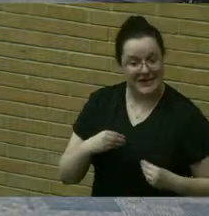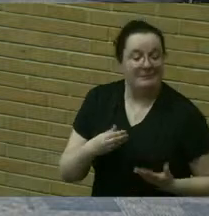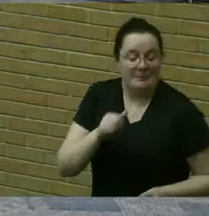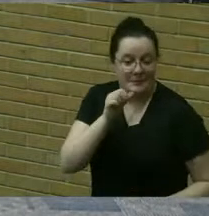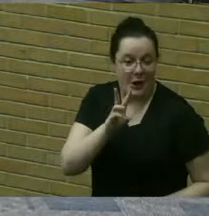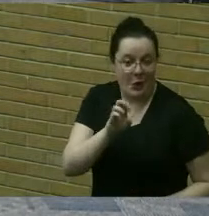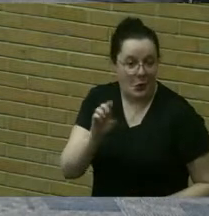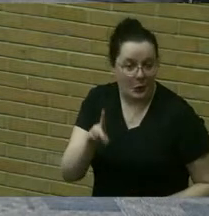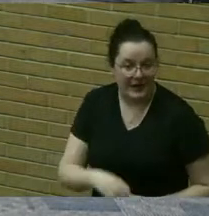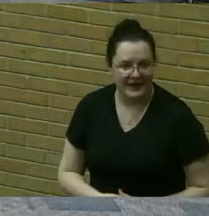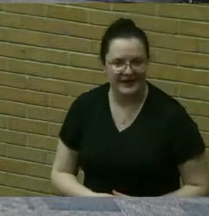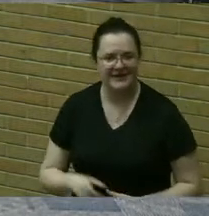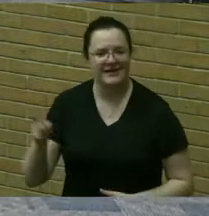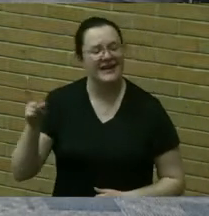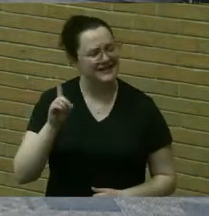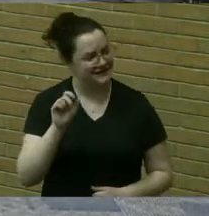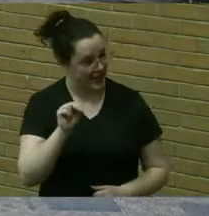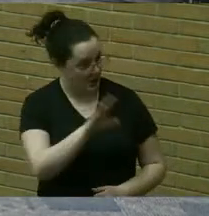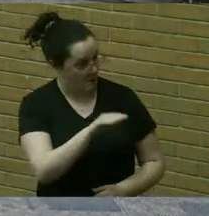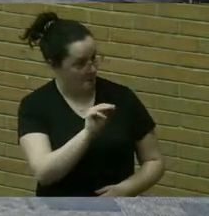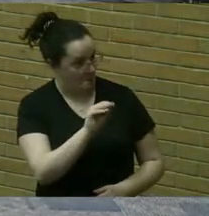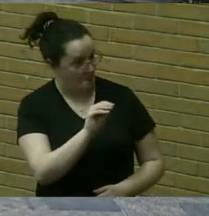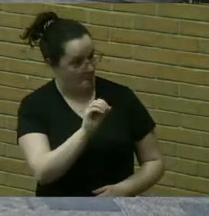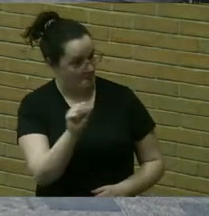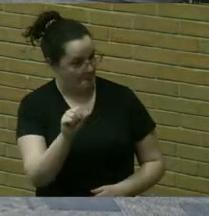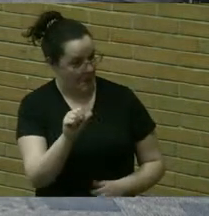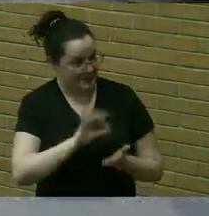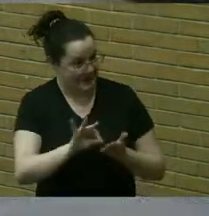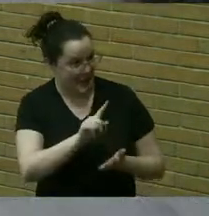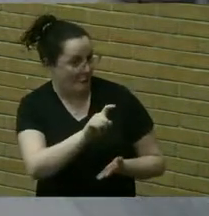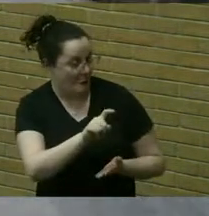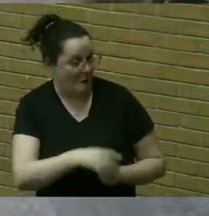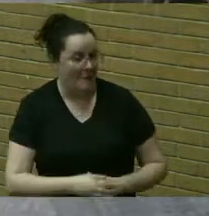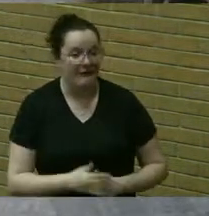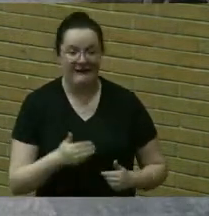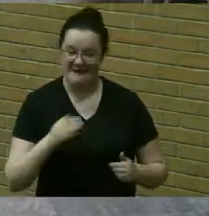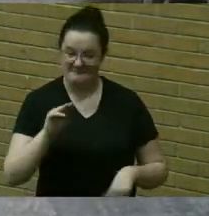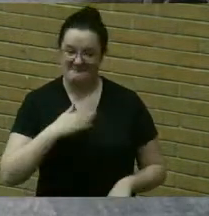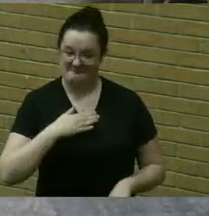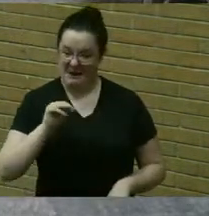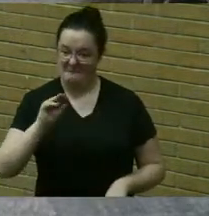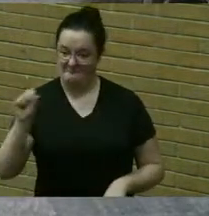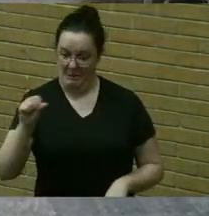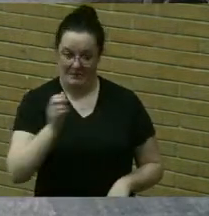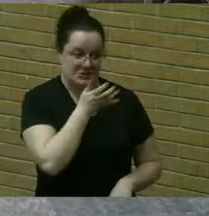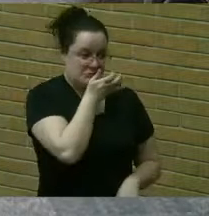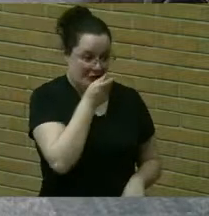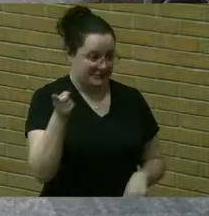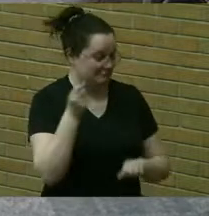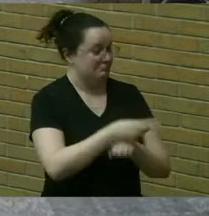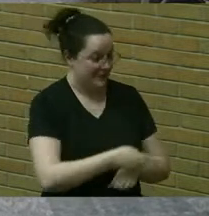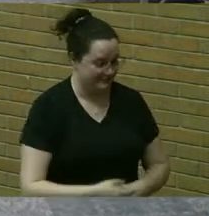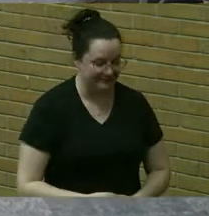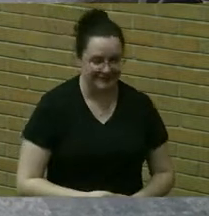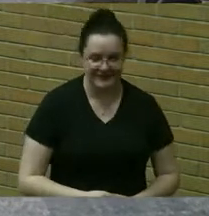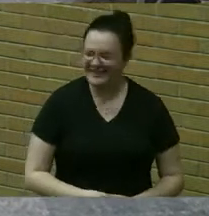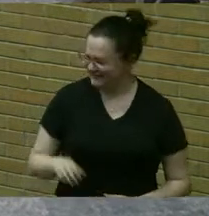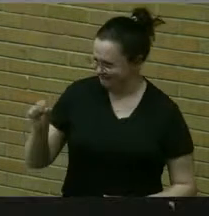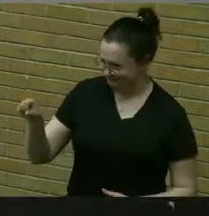moss count because i have more moss than grass in my yard and that